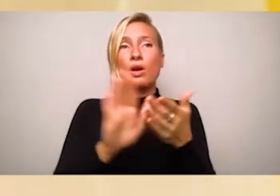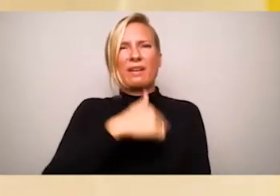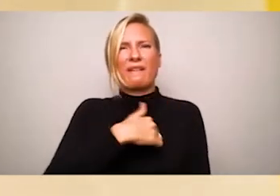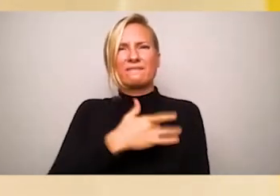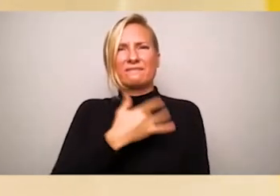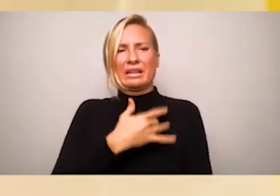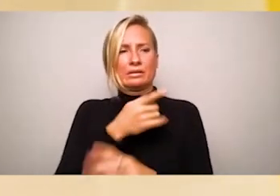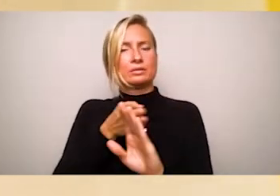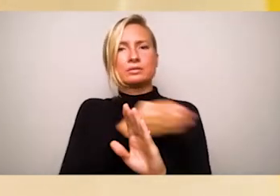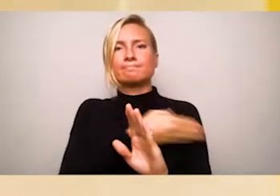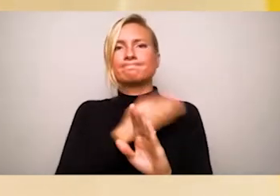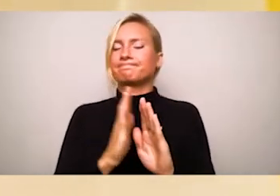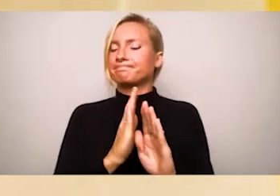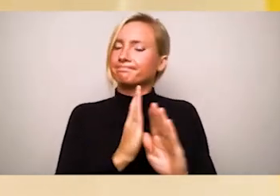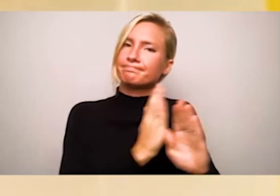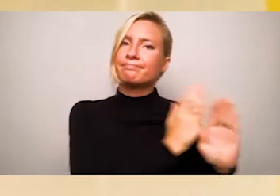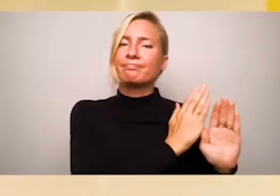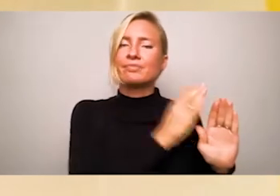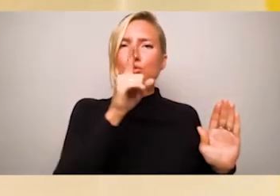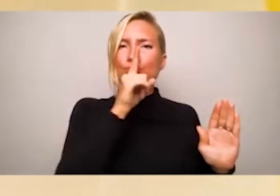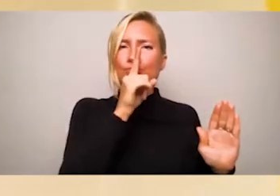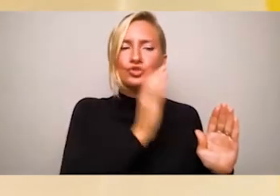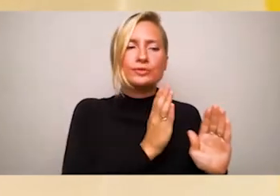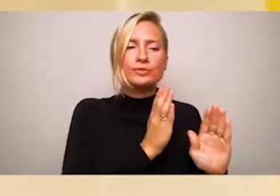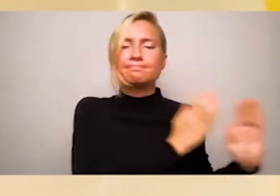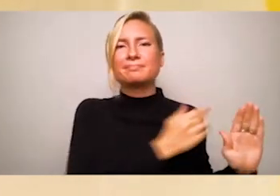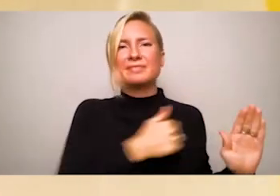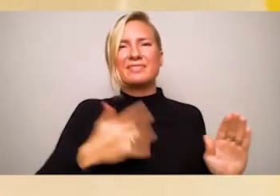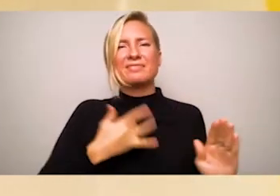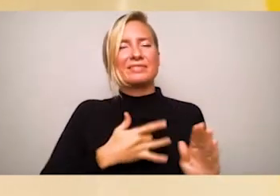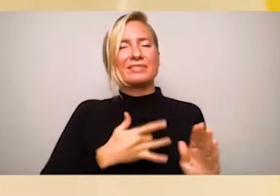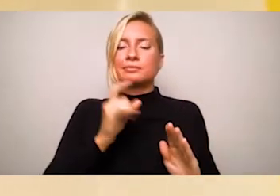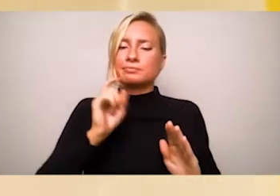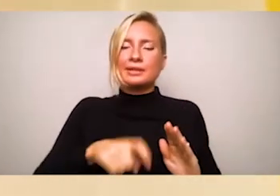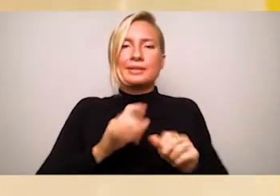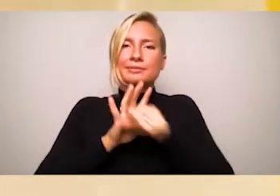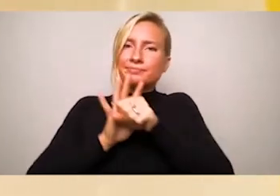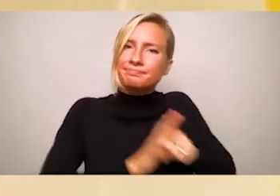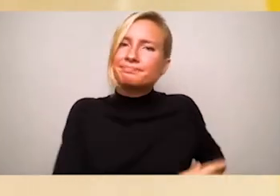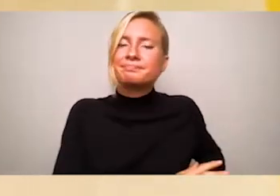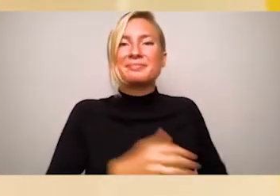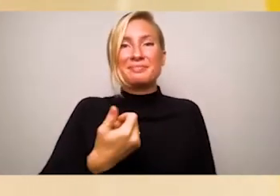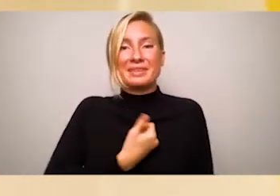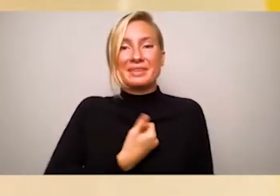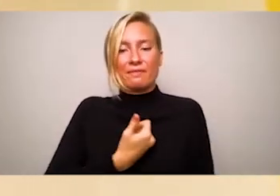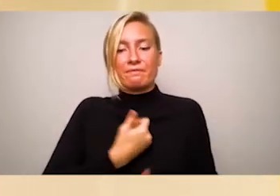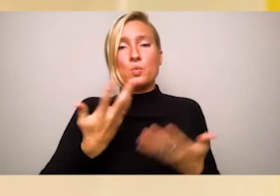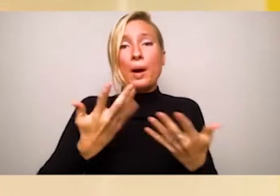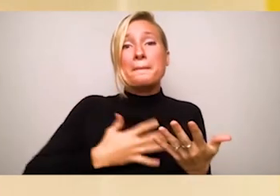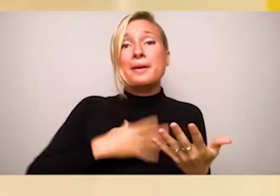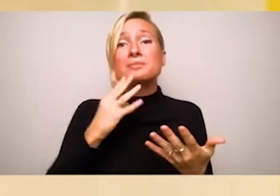where many immigrant, underrepresented, and first generation students continue to learn that lesson.